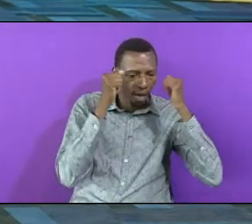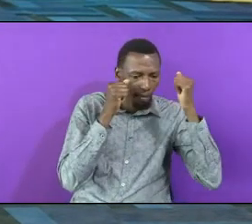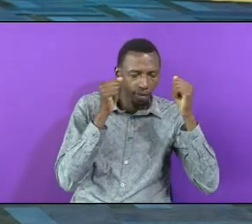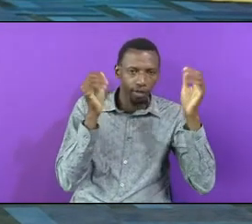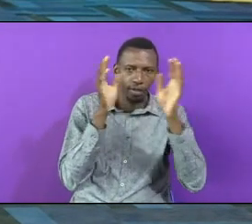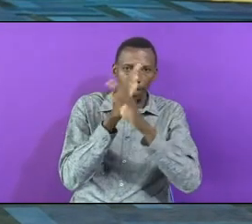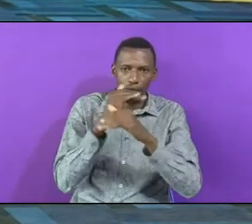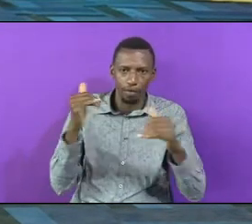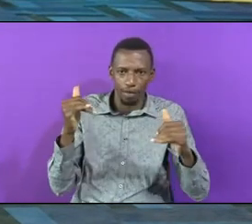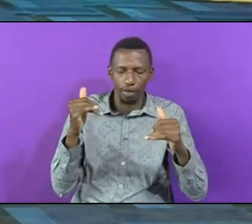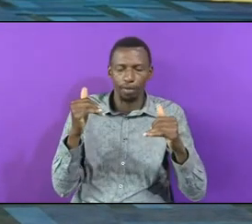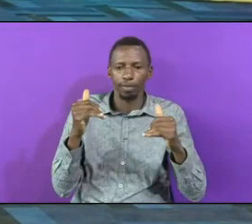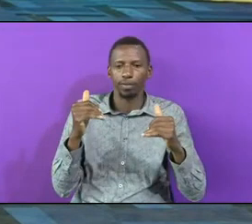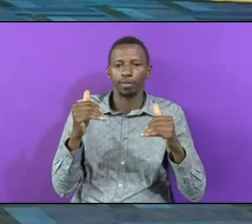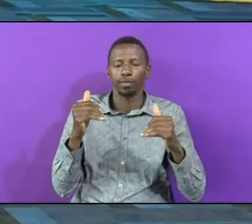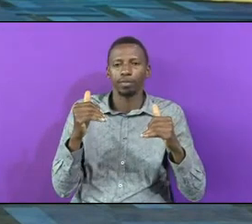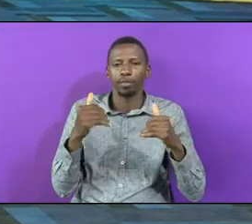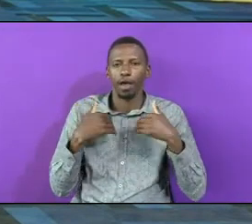Christ has authority